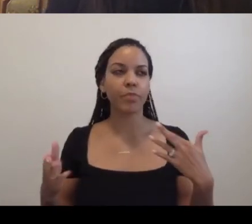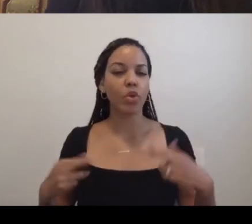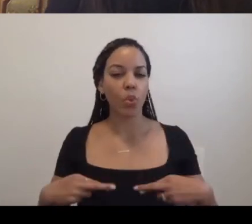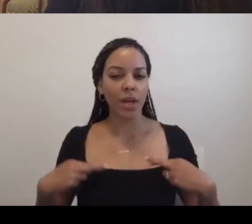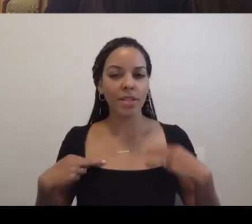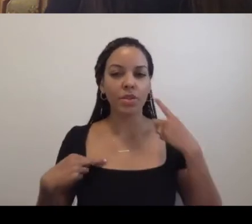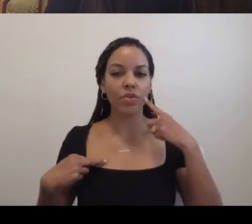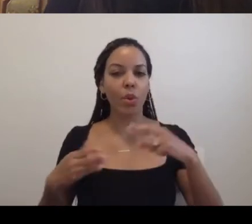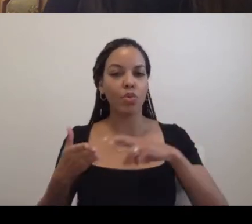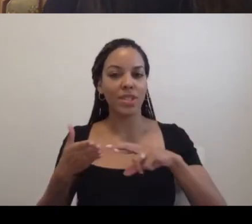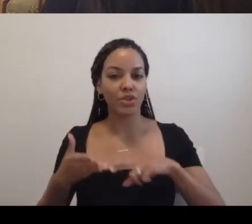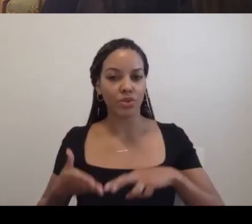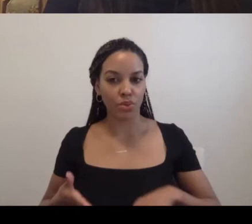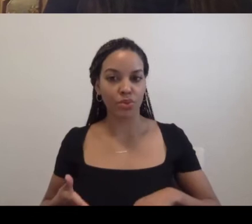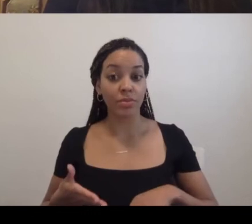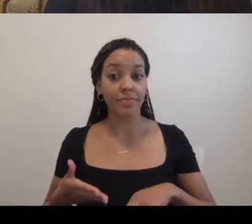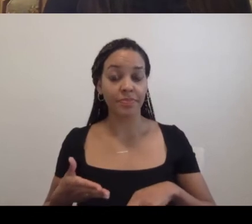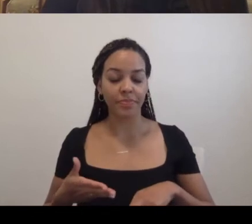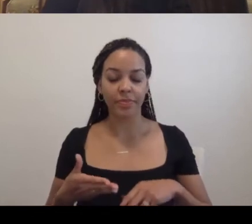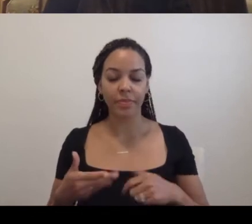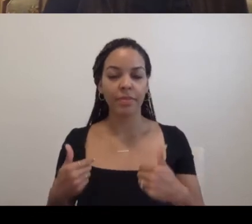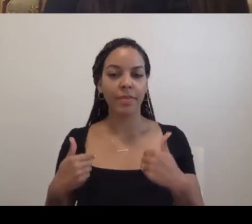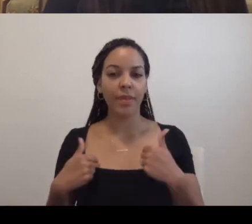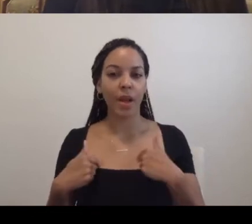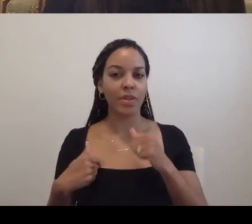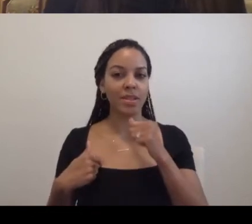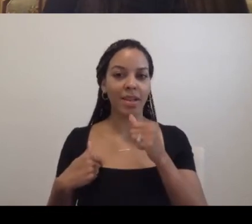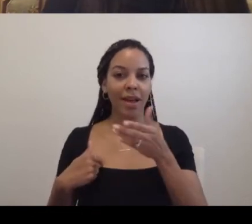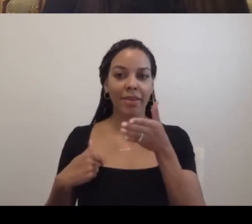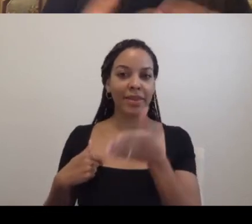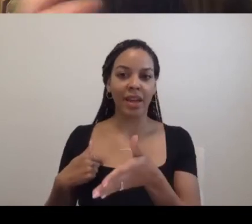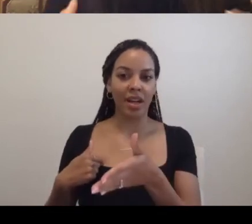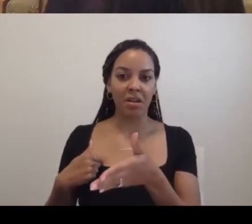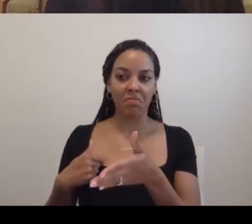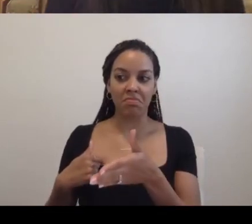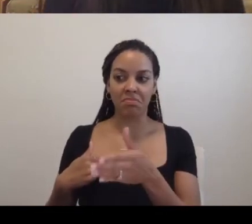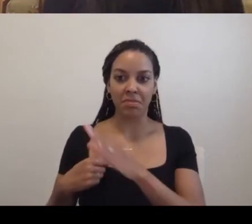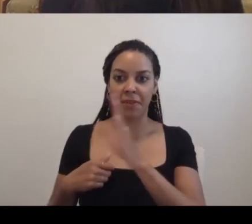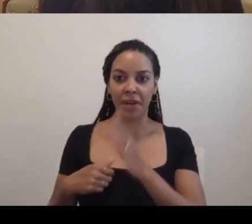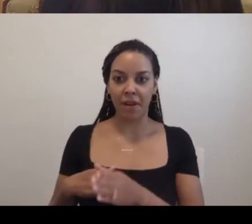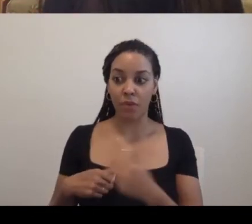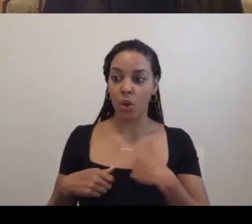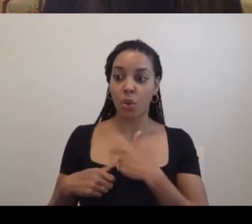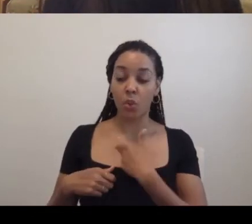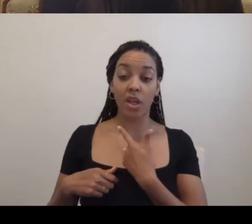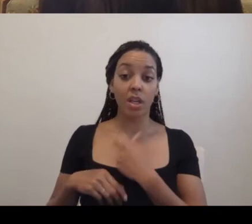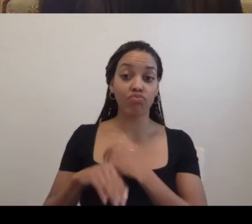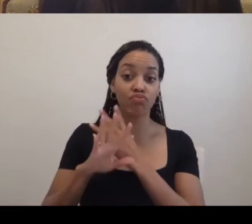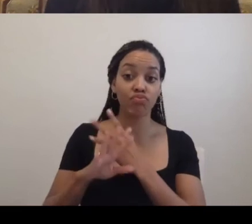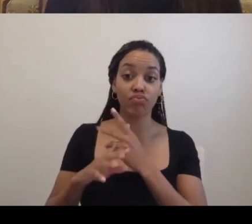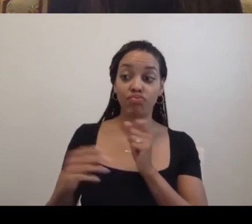research, I was not there ever. So we shared a chat and they were